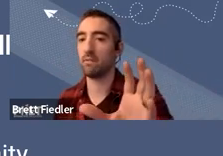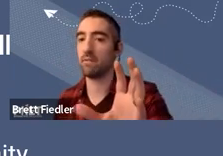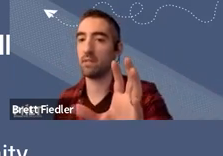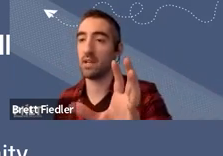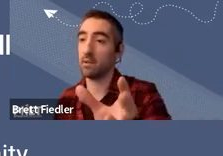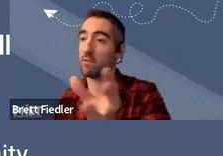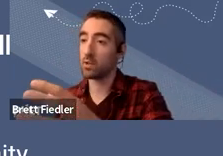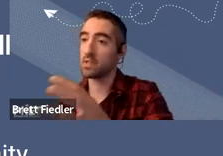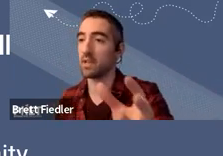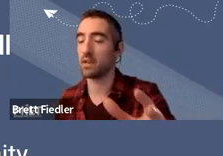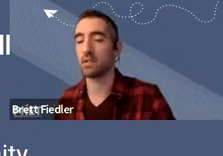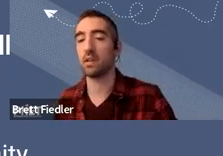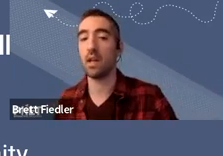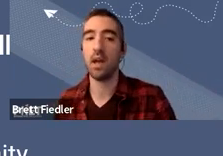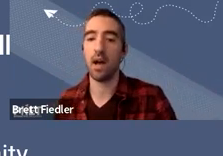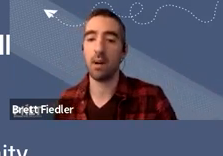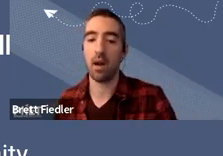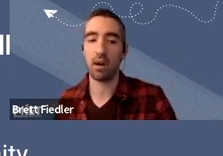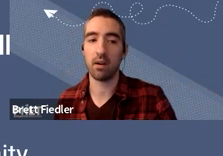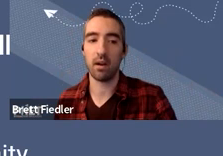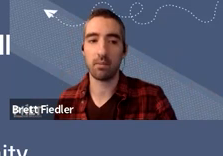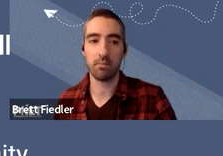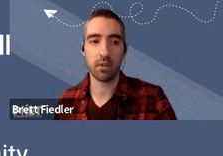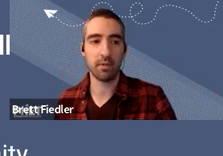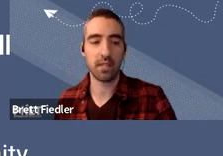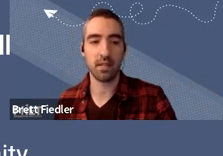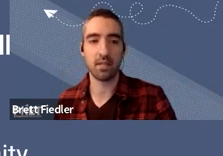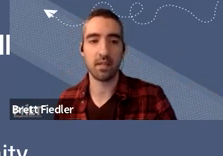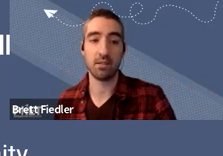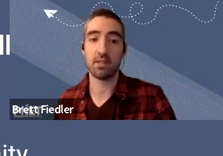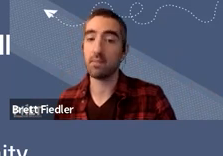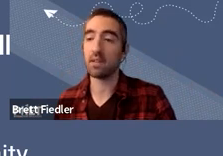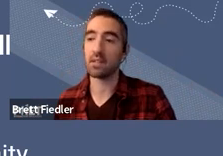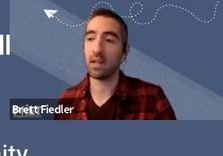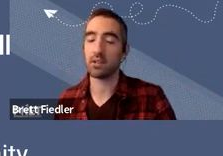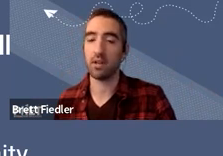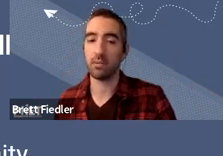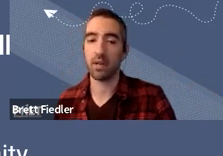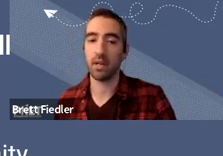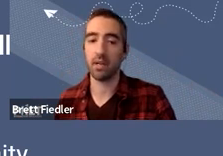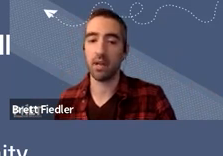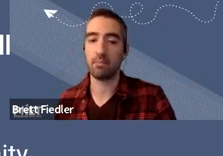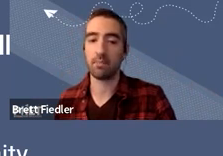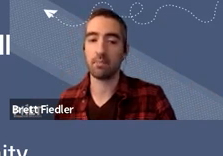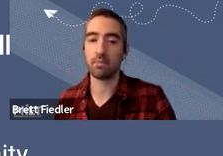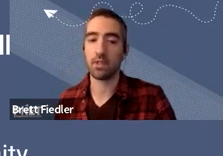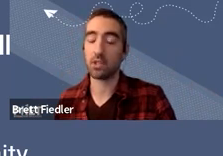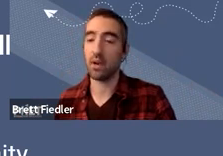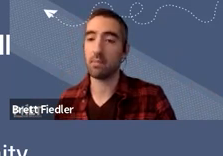up and the dynamic forces that are exerted. Our wonderfully talented Taliesin Smith has actually already